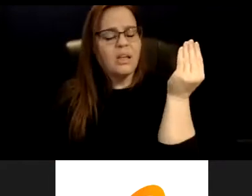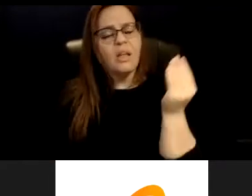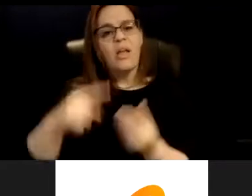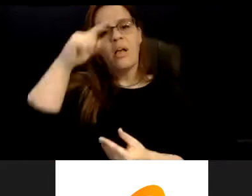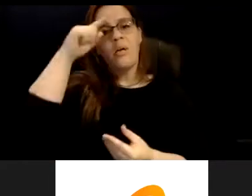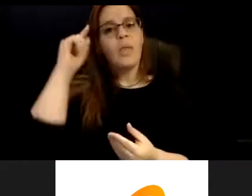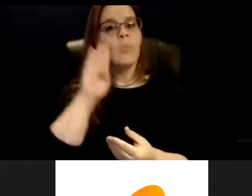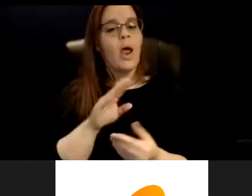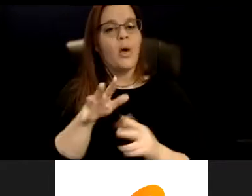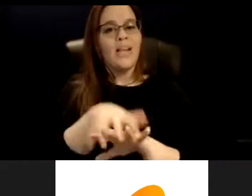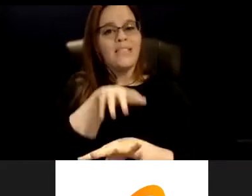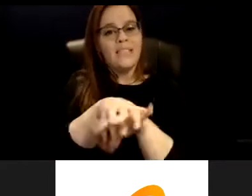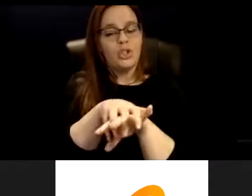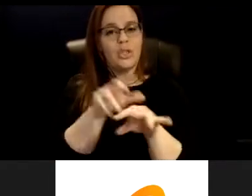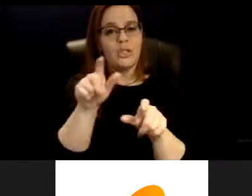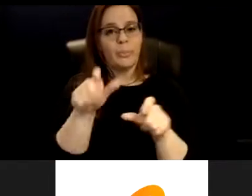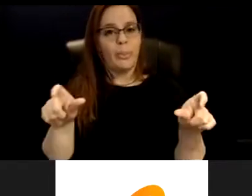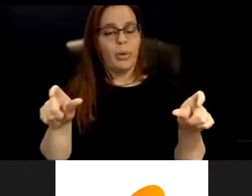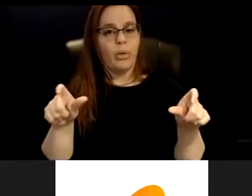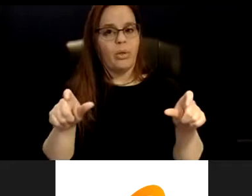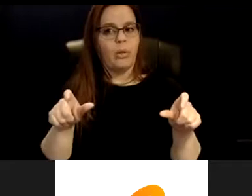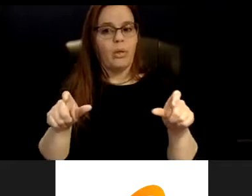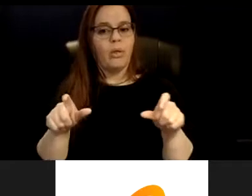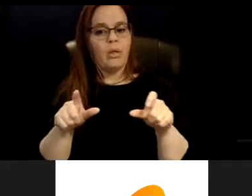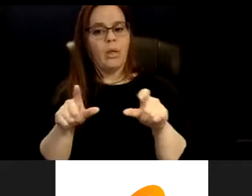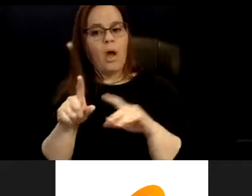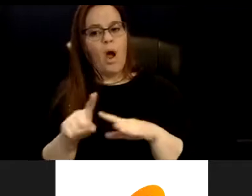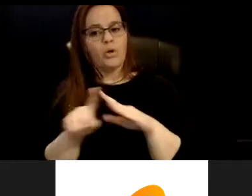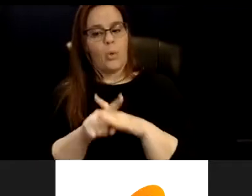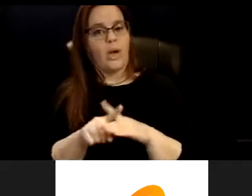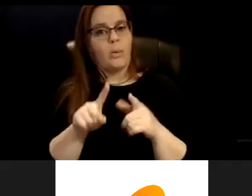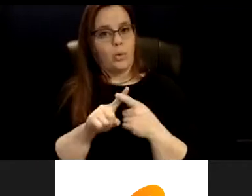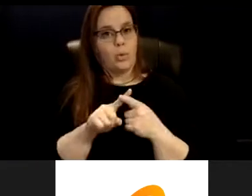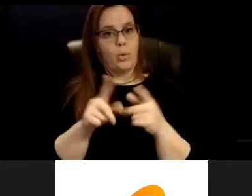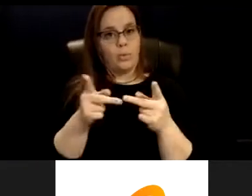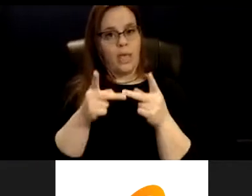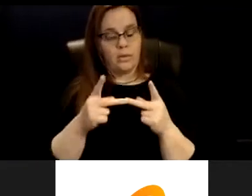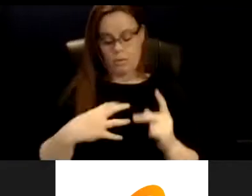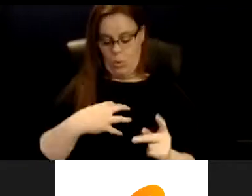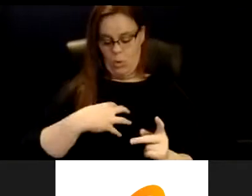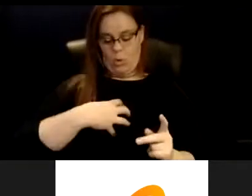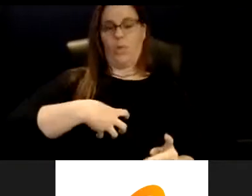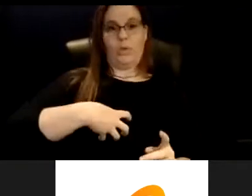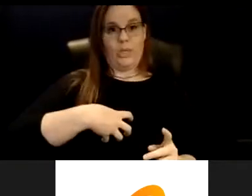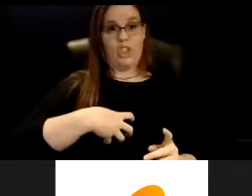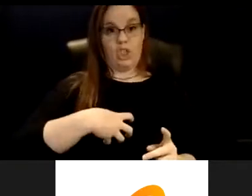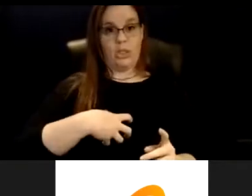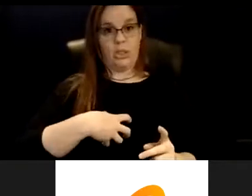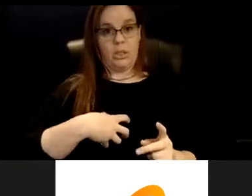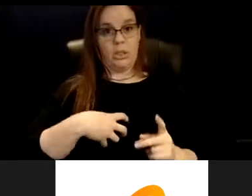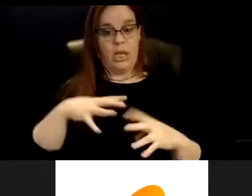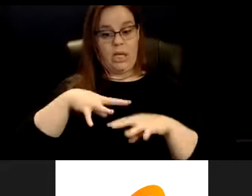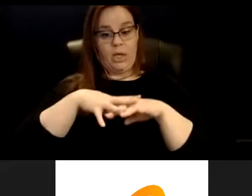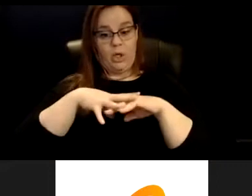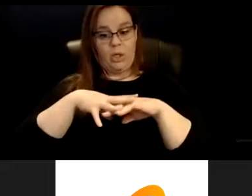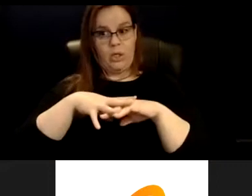folks have shown up to spaces, code-twitching, which then in the intersectional race year, they're like, if